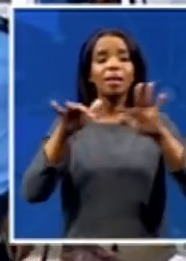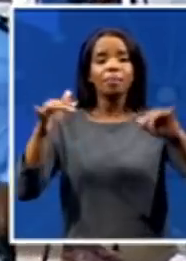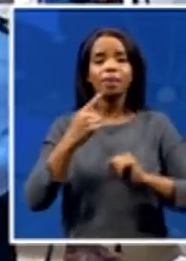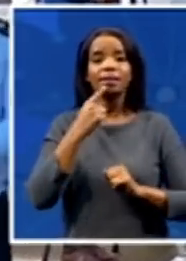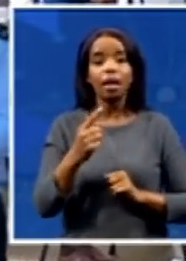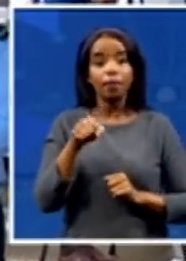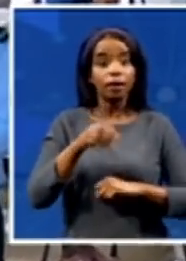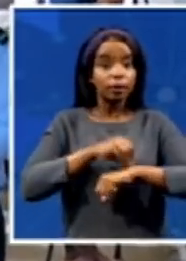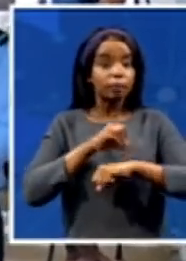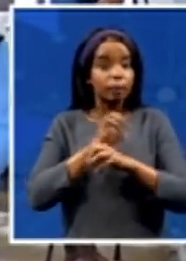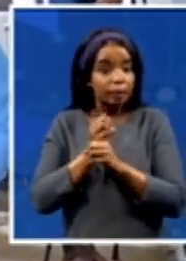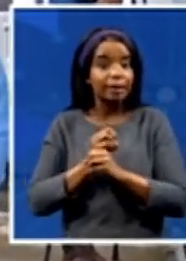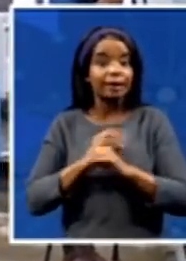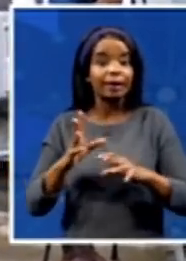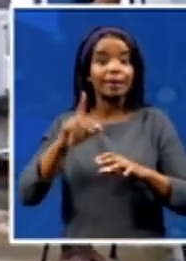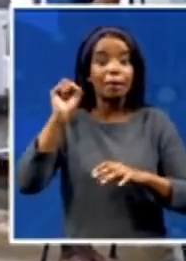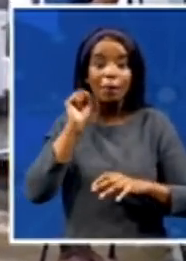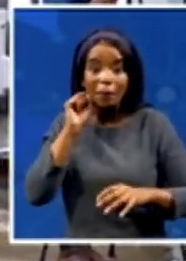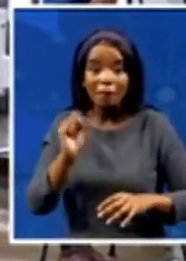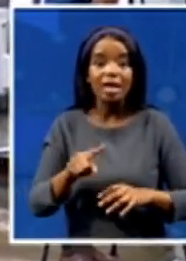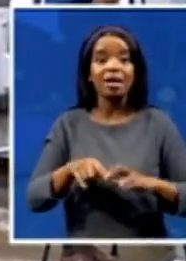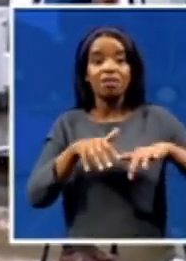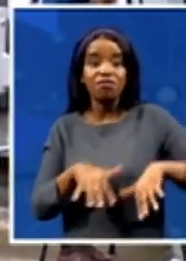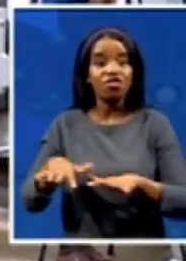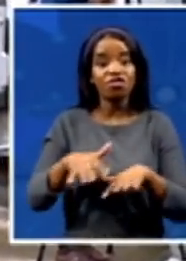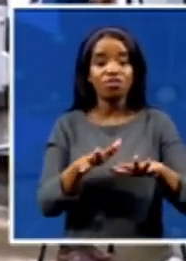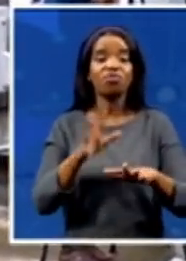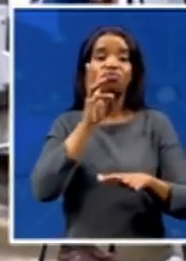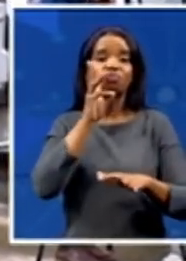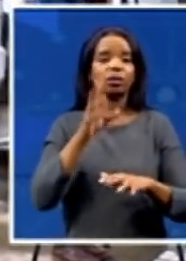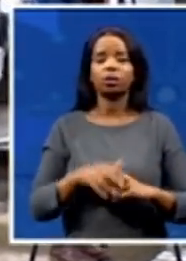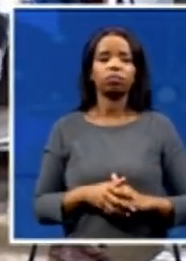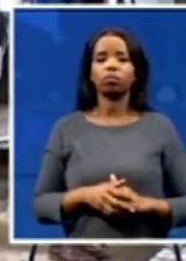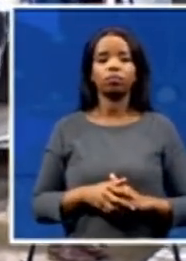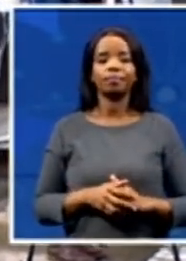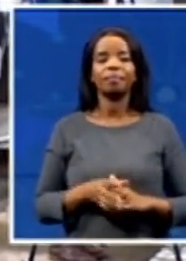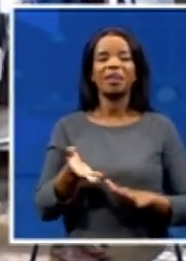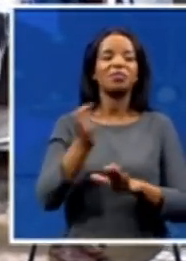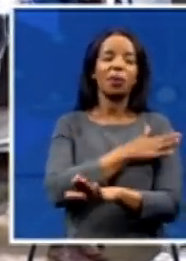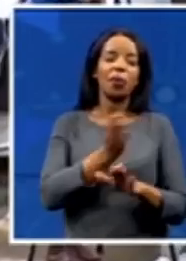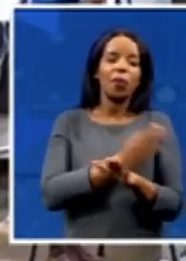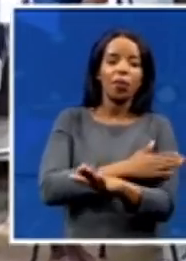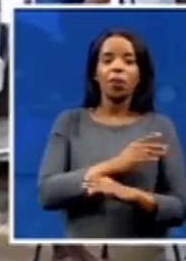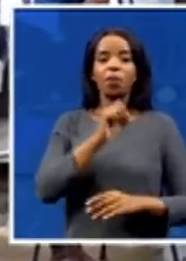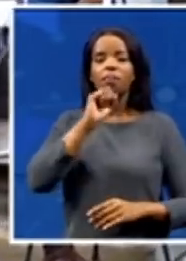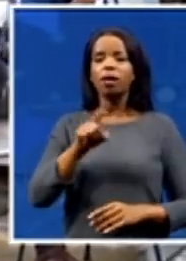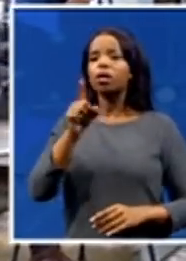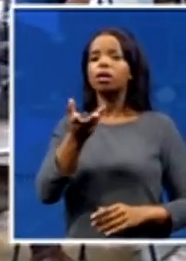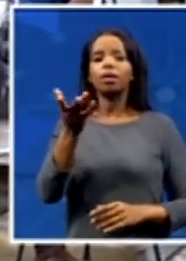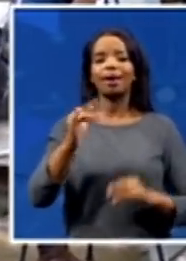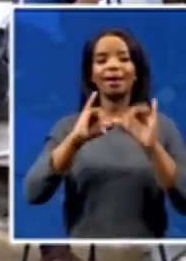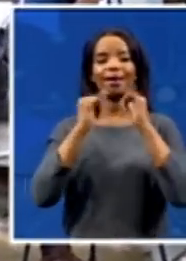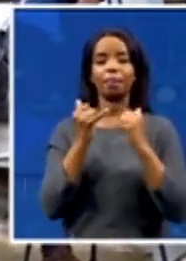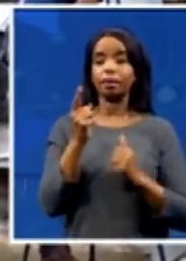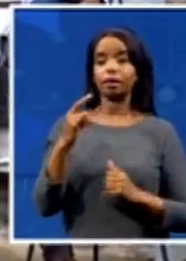is as a result of these companies which are just digging wherever they feel they must dig to install